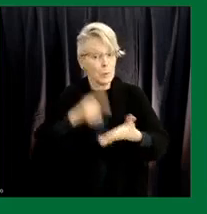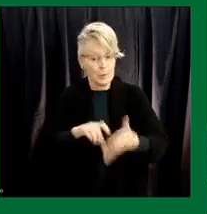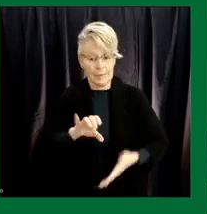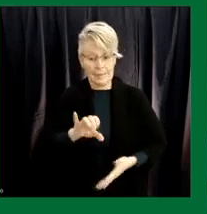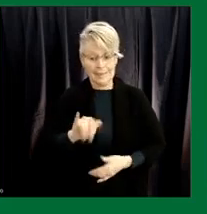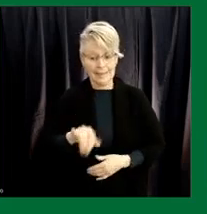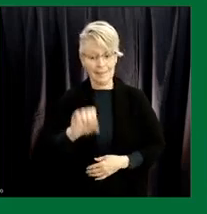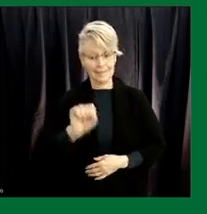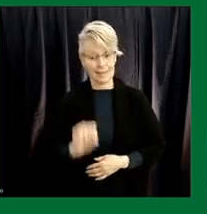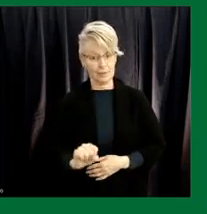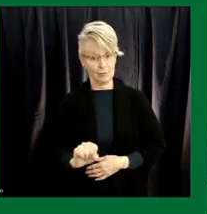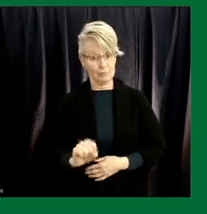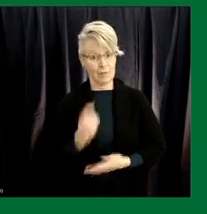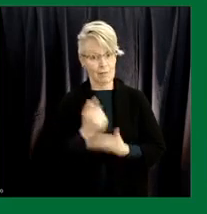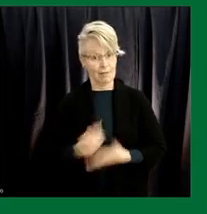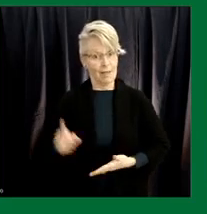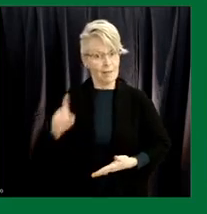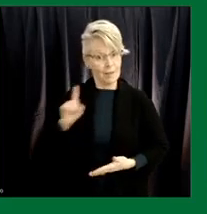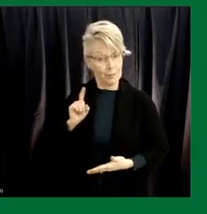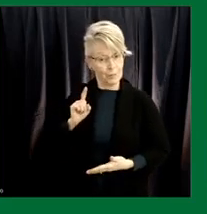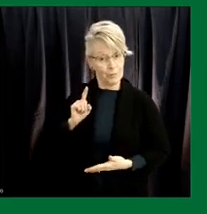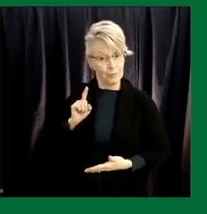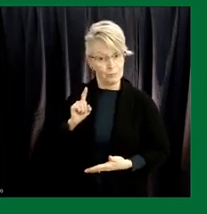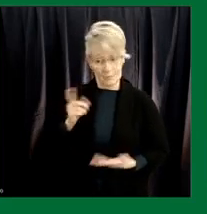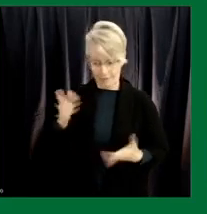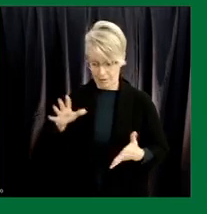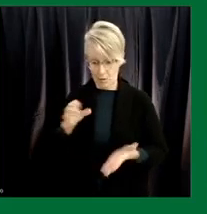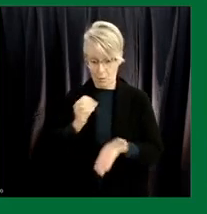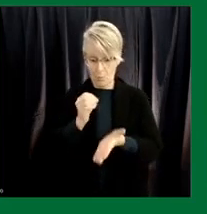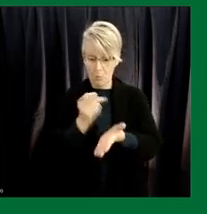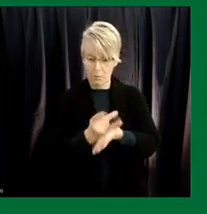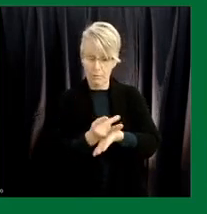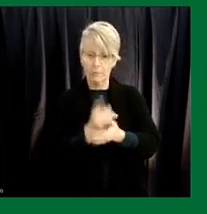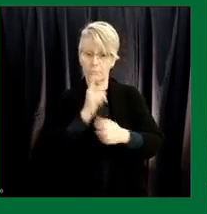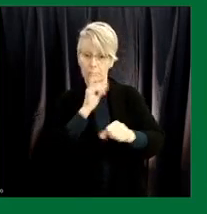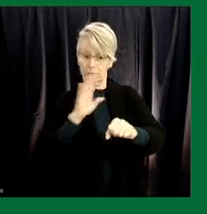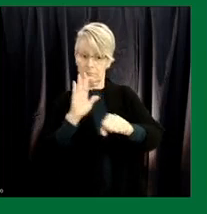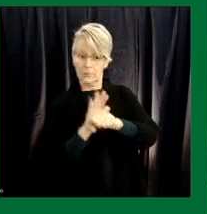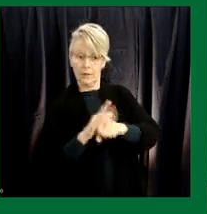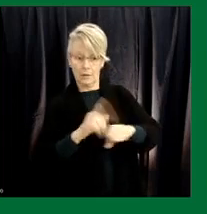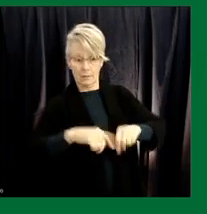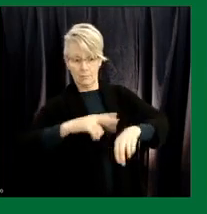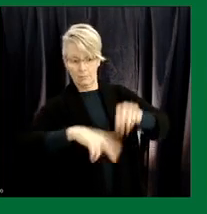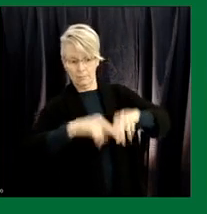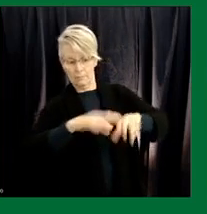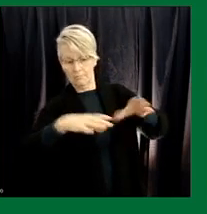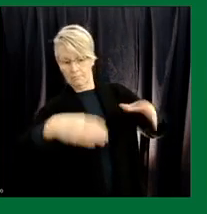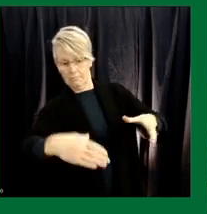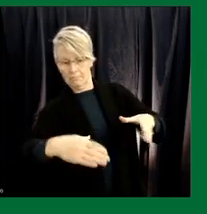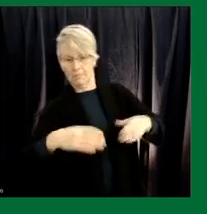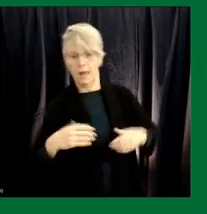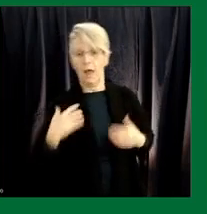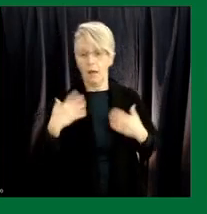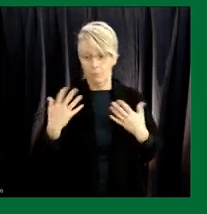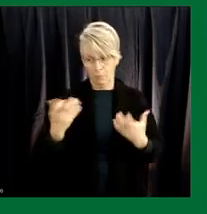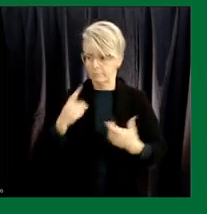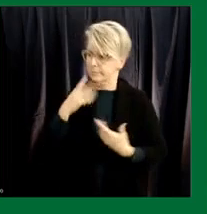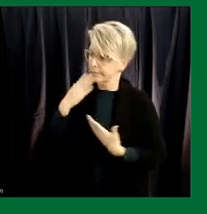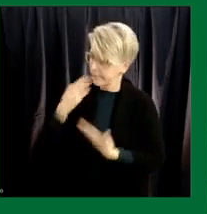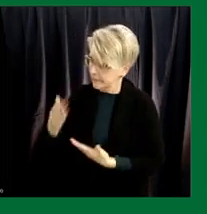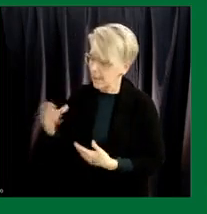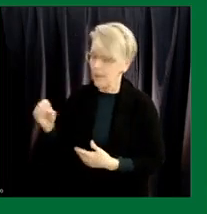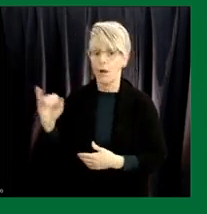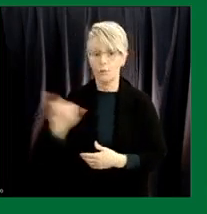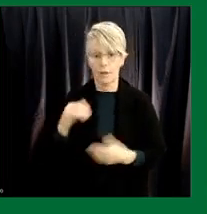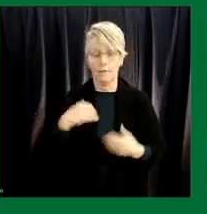Saskatoon just last week approved their commitment to this facility as well and I'd like to also mention that there is